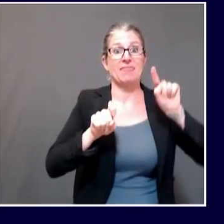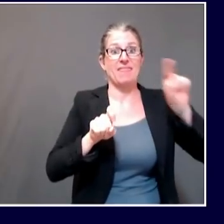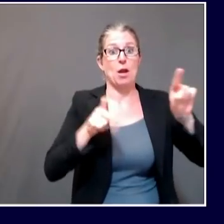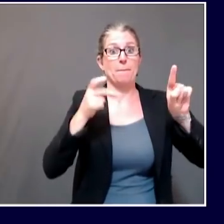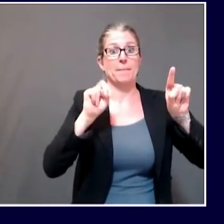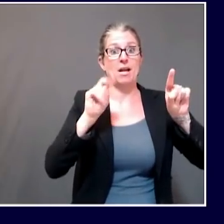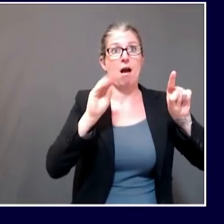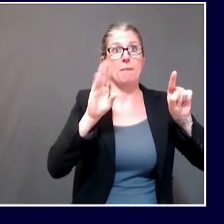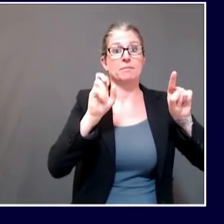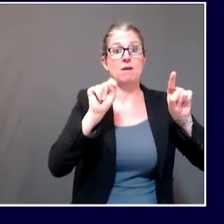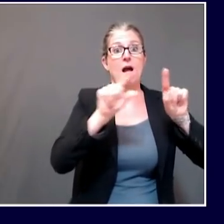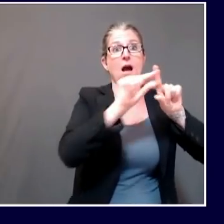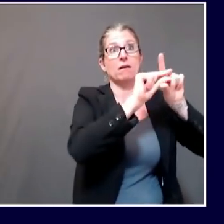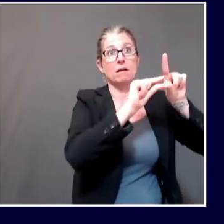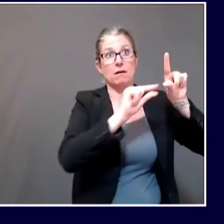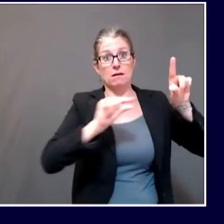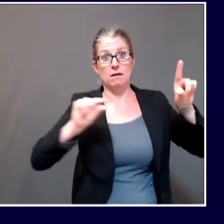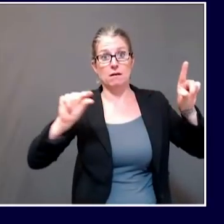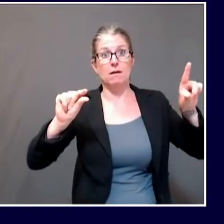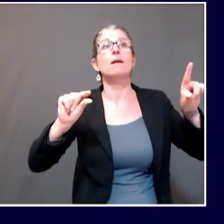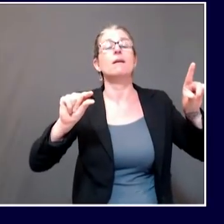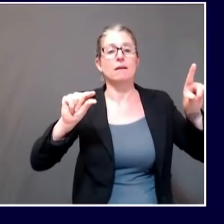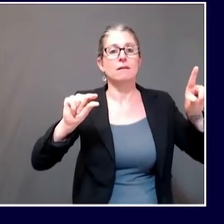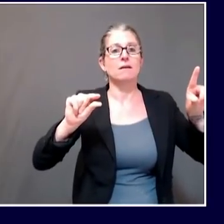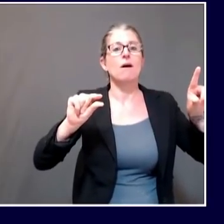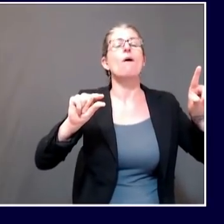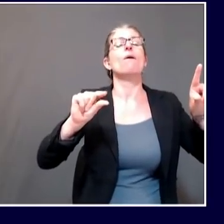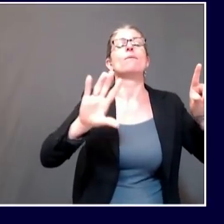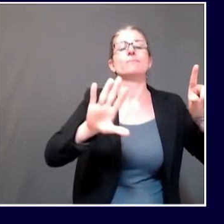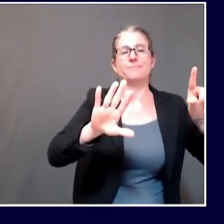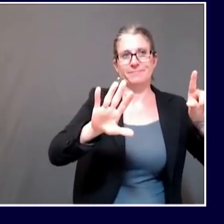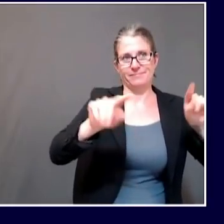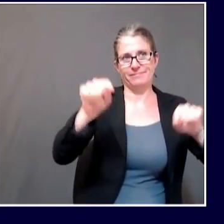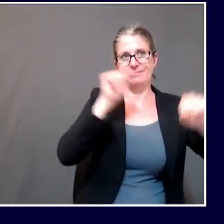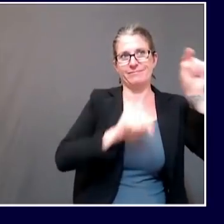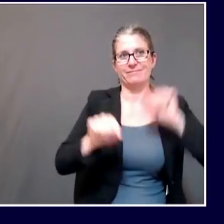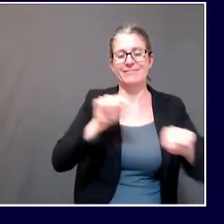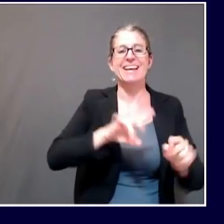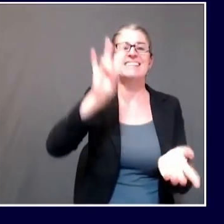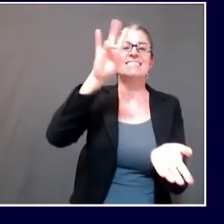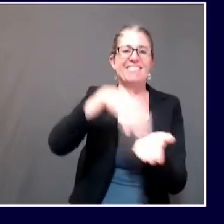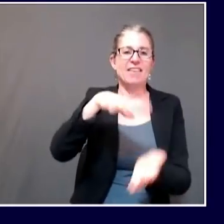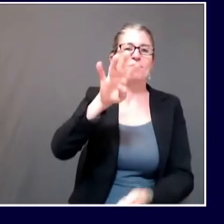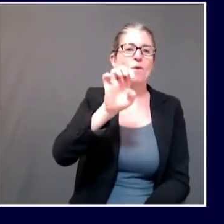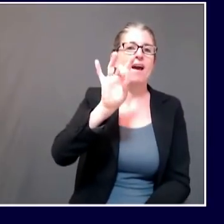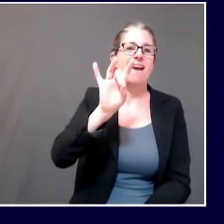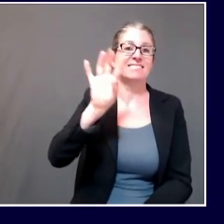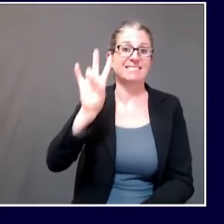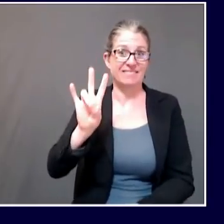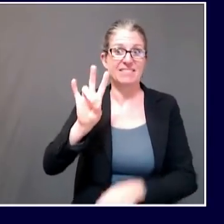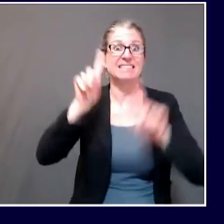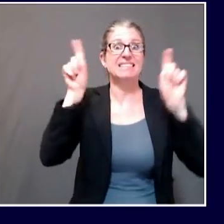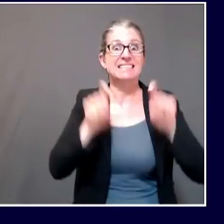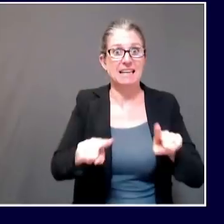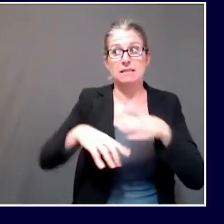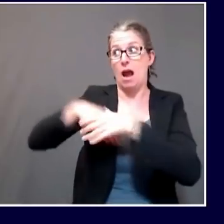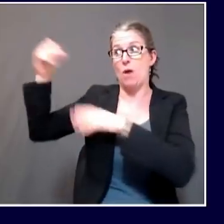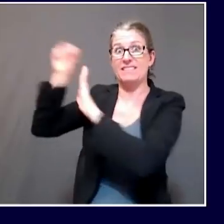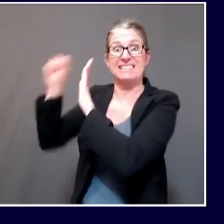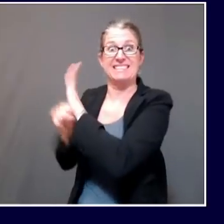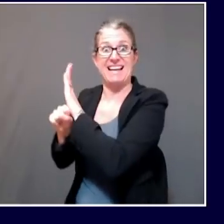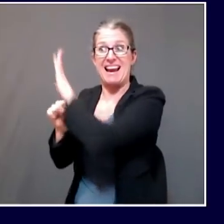listed another state as their primary place of residence. So with that, I'd like to now turn things over to Commissioner Lambrou.